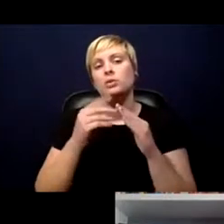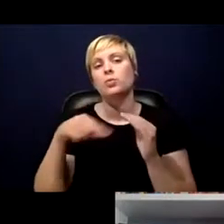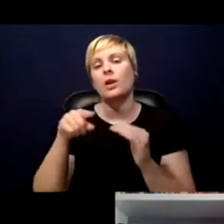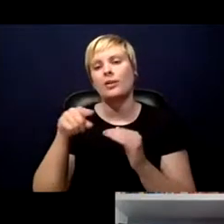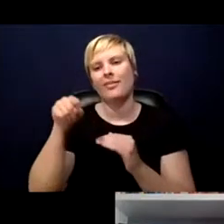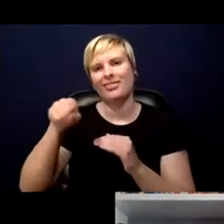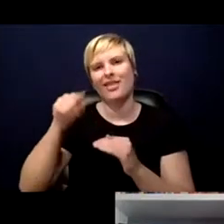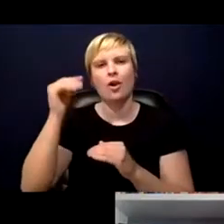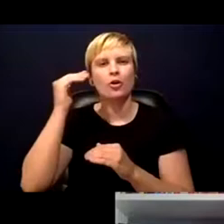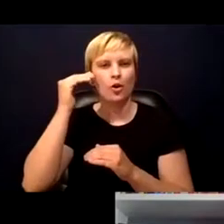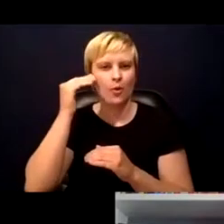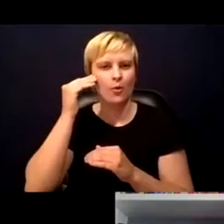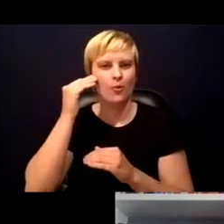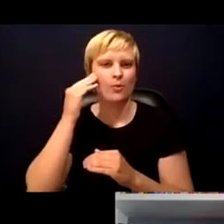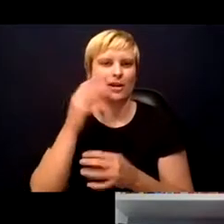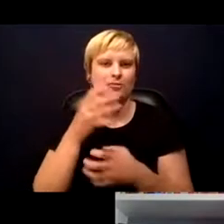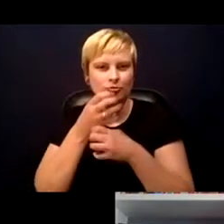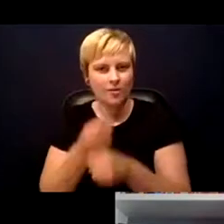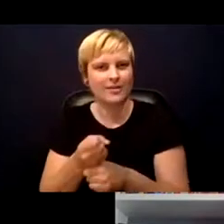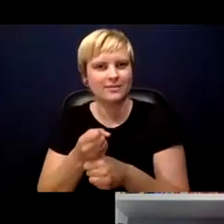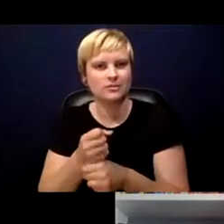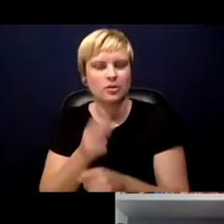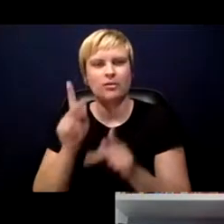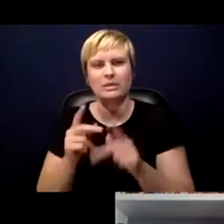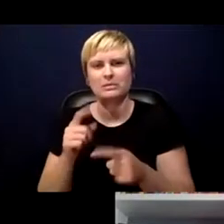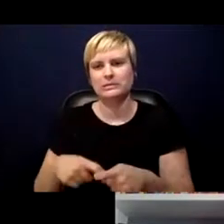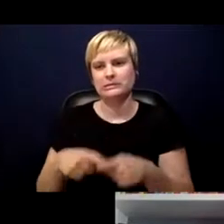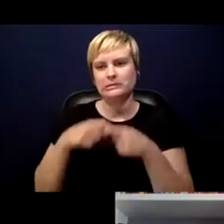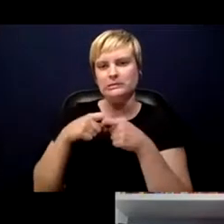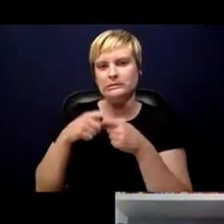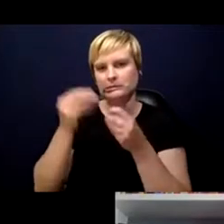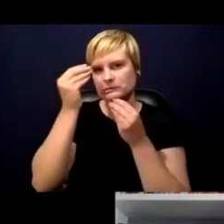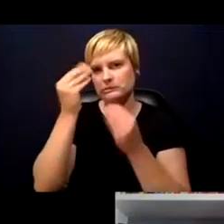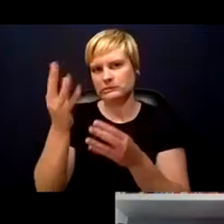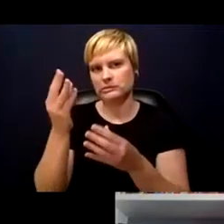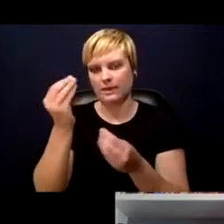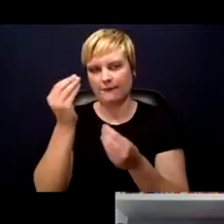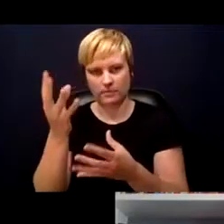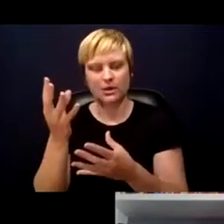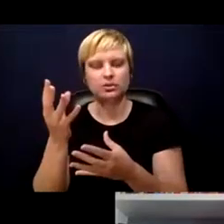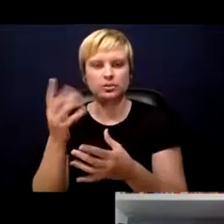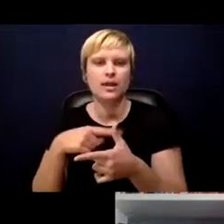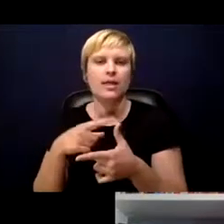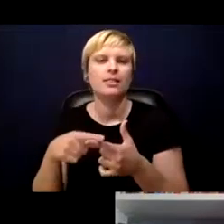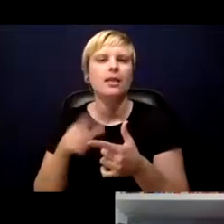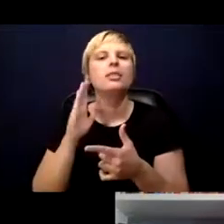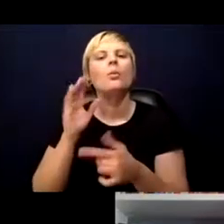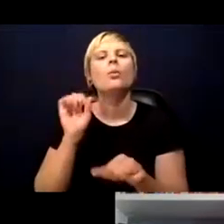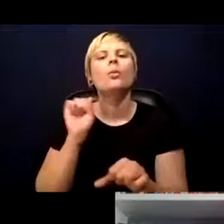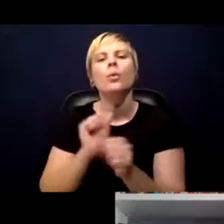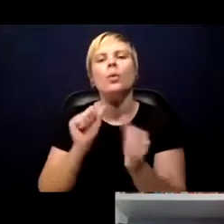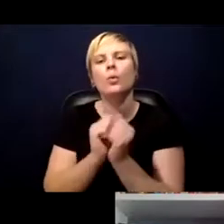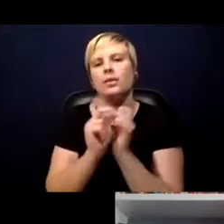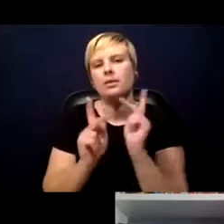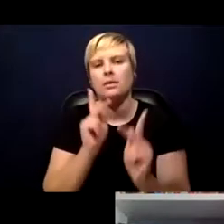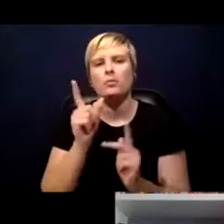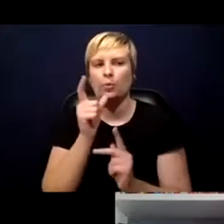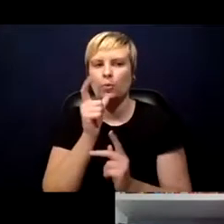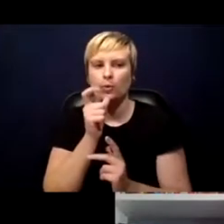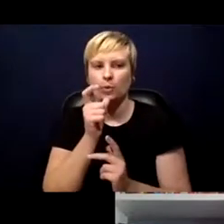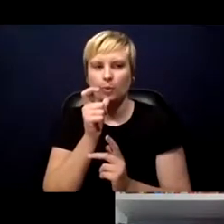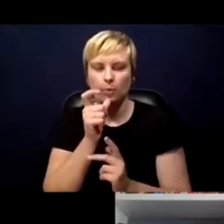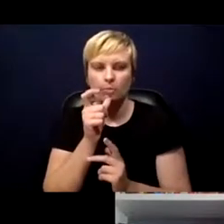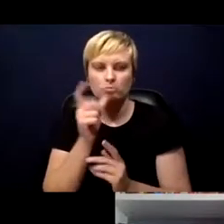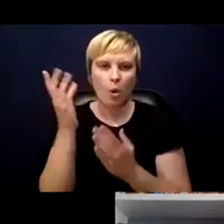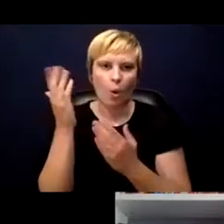sources. So if people had been hesitant to share their information, they will have people working with them who hopefully will be